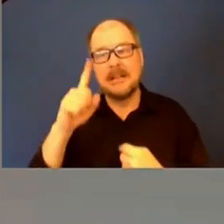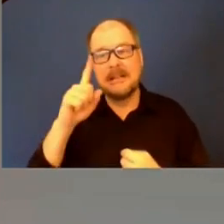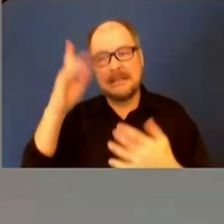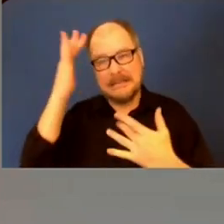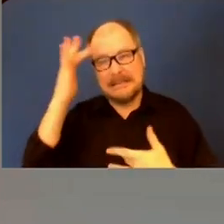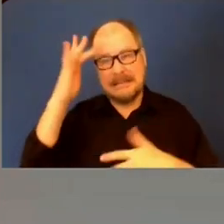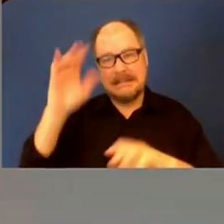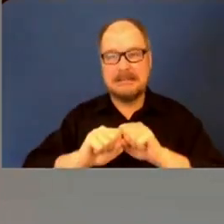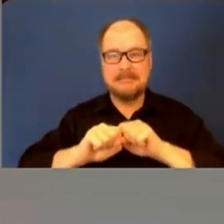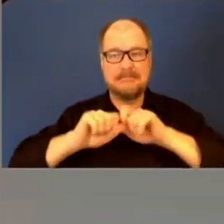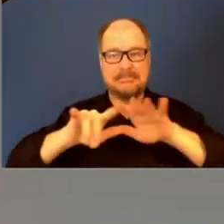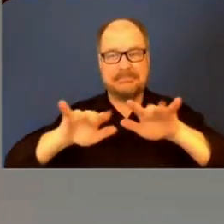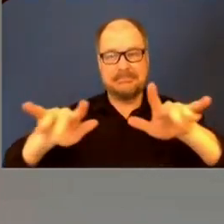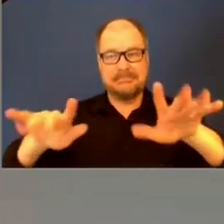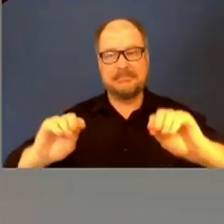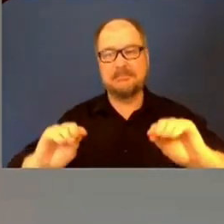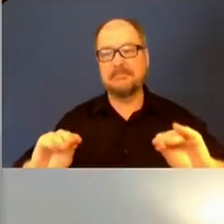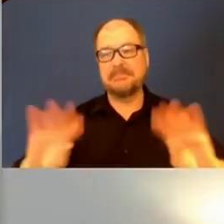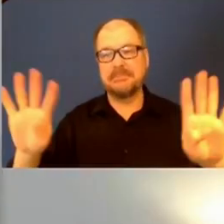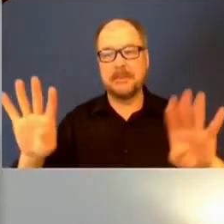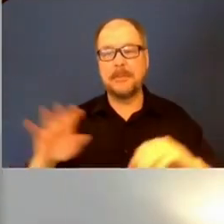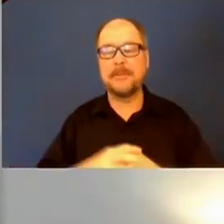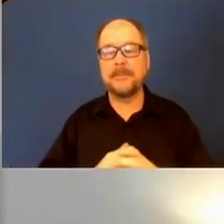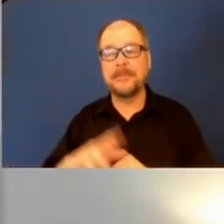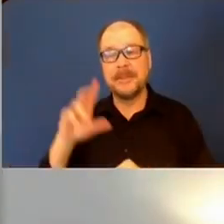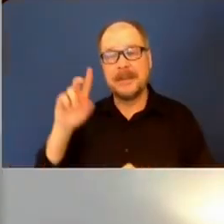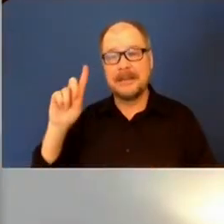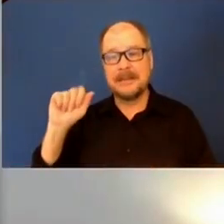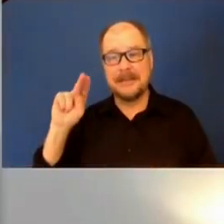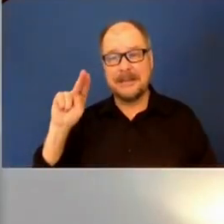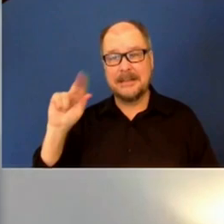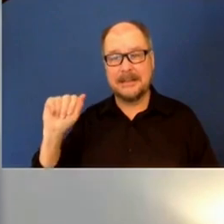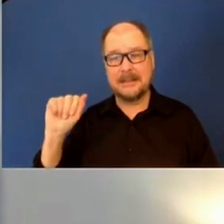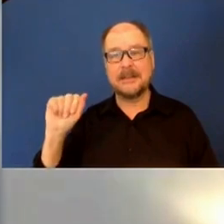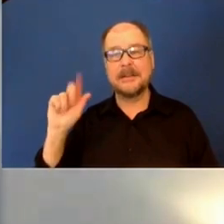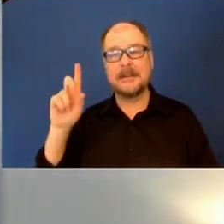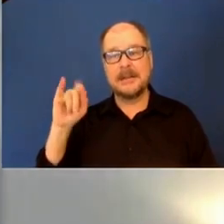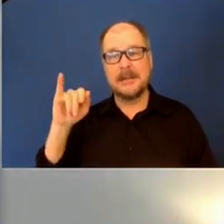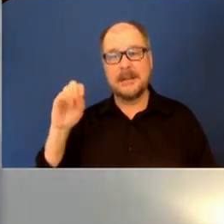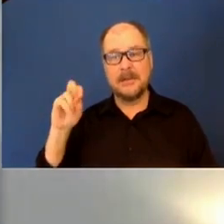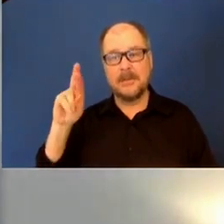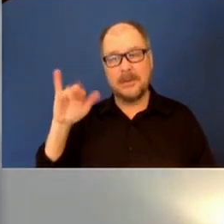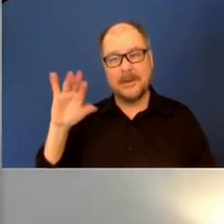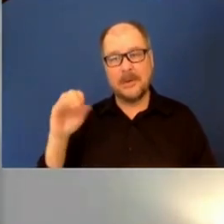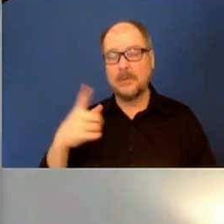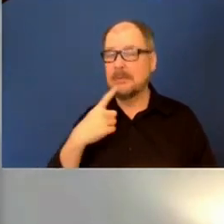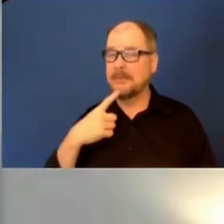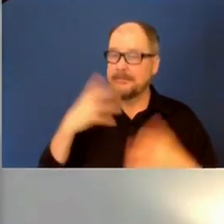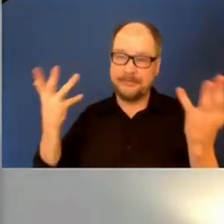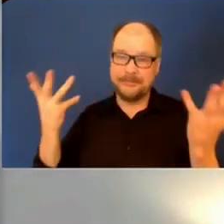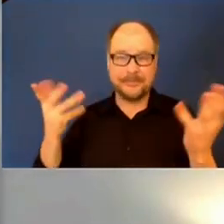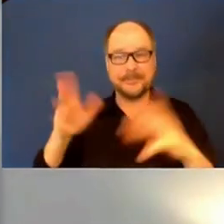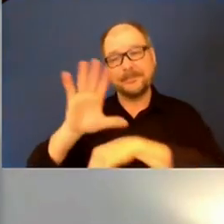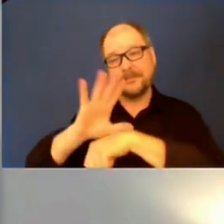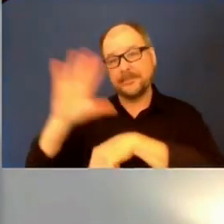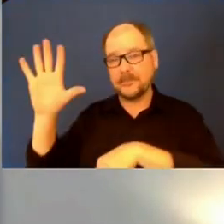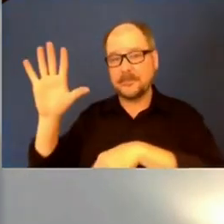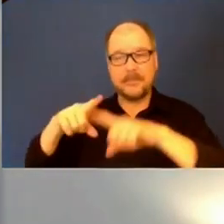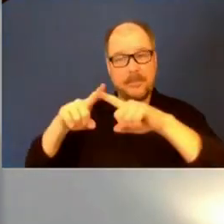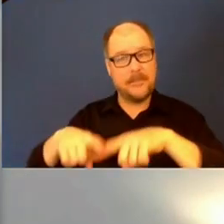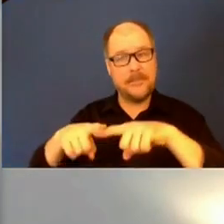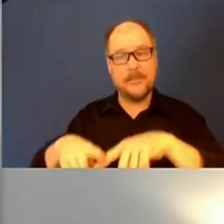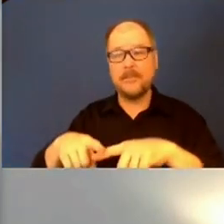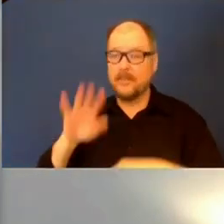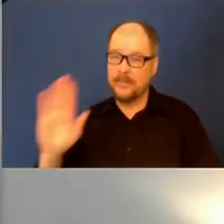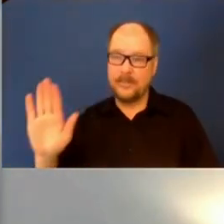In terms of what happens after five o'clock, at that point in time, it's really dependent on the property owners to determine what their